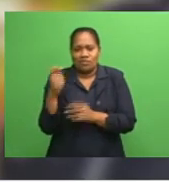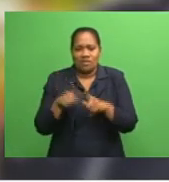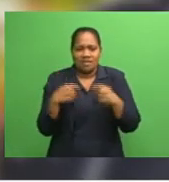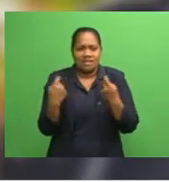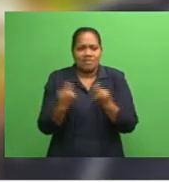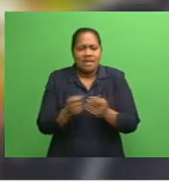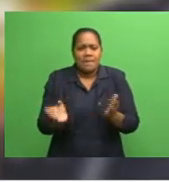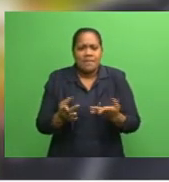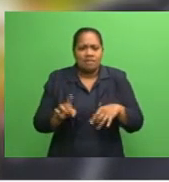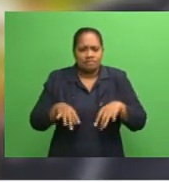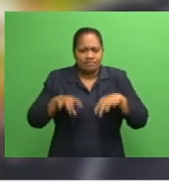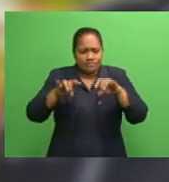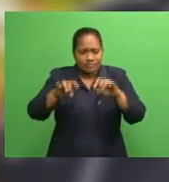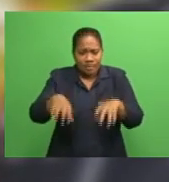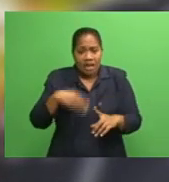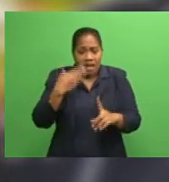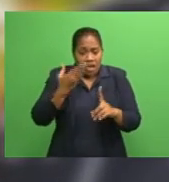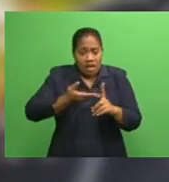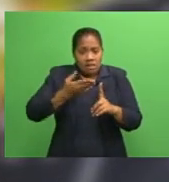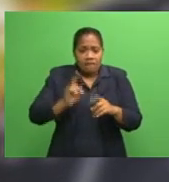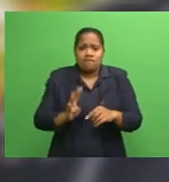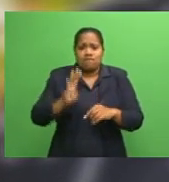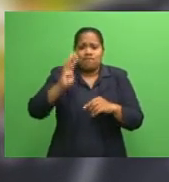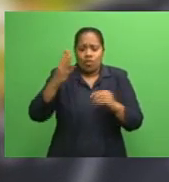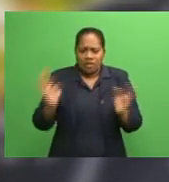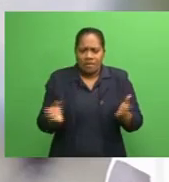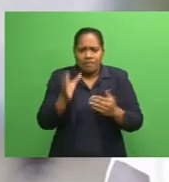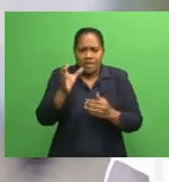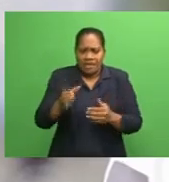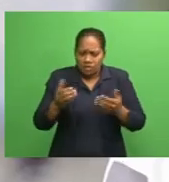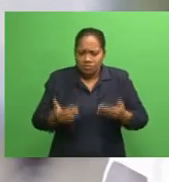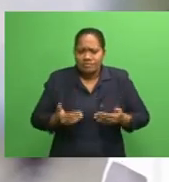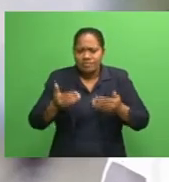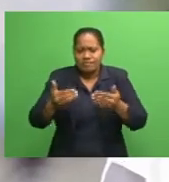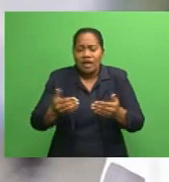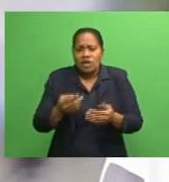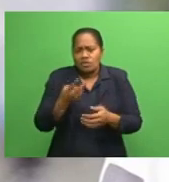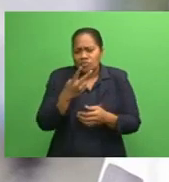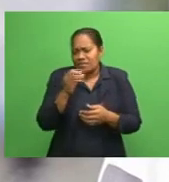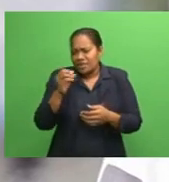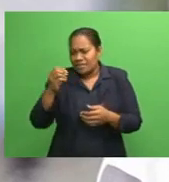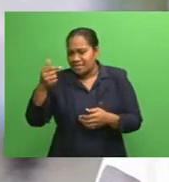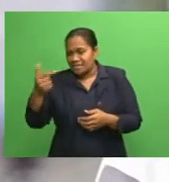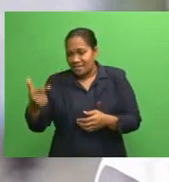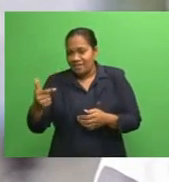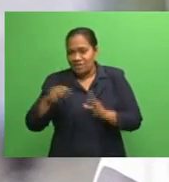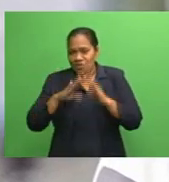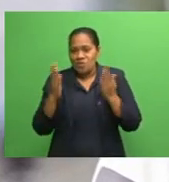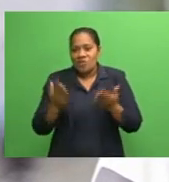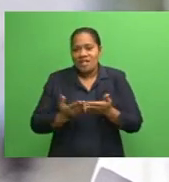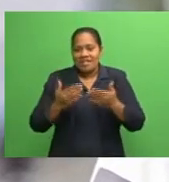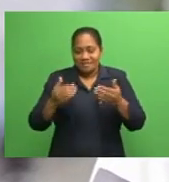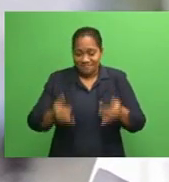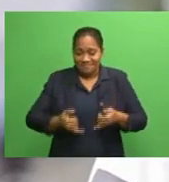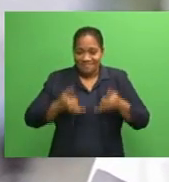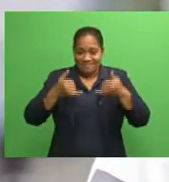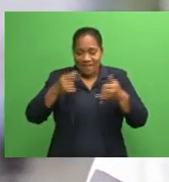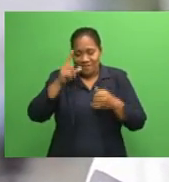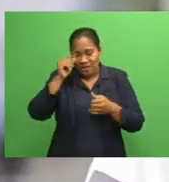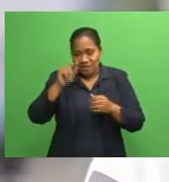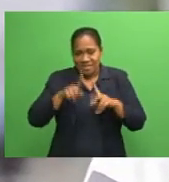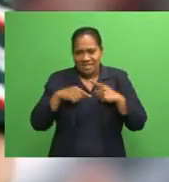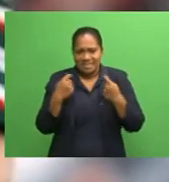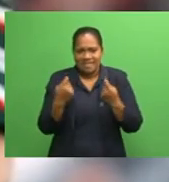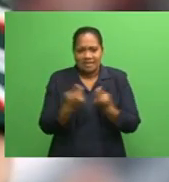Alatambua is the fourth player to pass on from the 2007 World Cup flying Fijians team that qualified for the quarterfinals, the